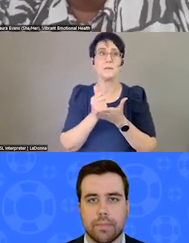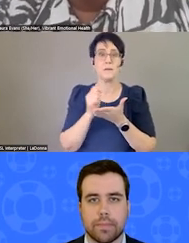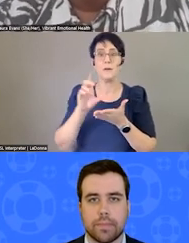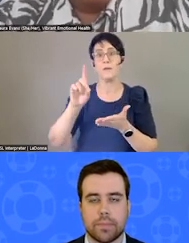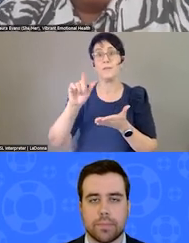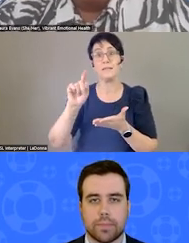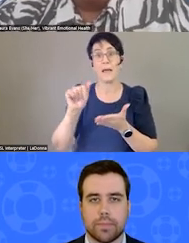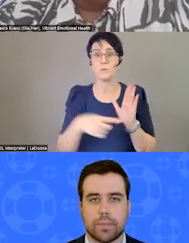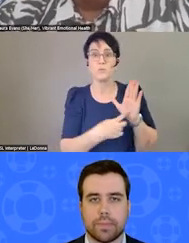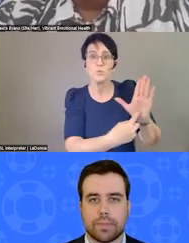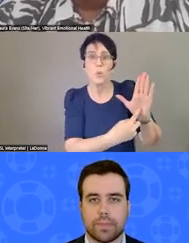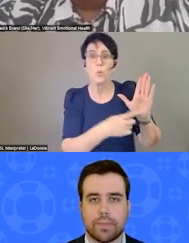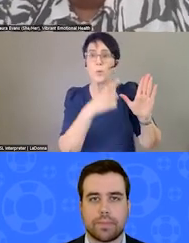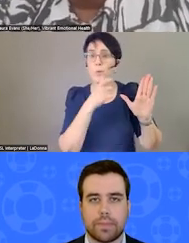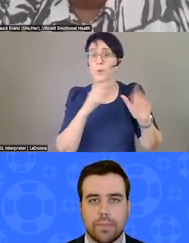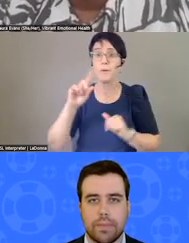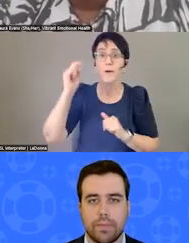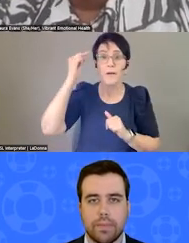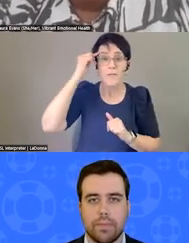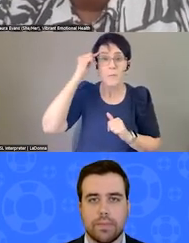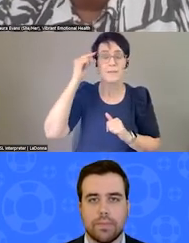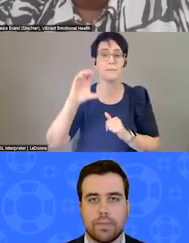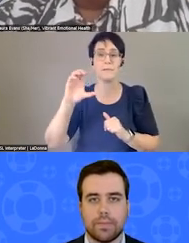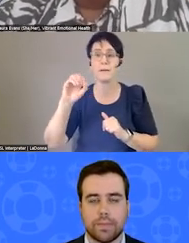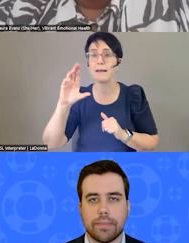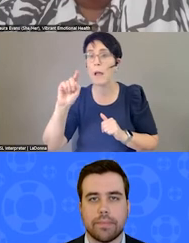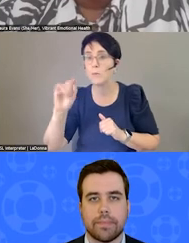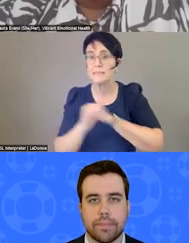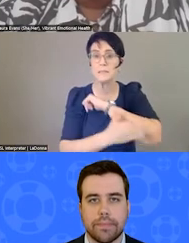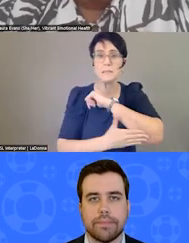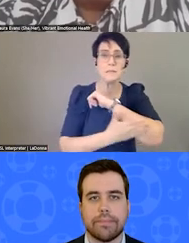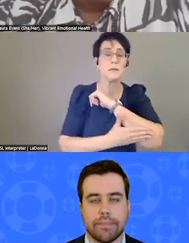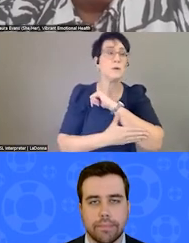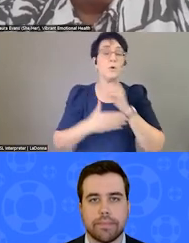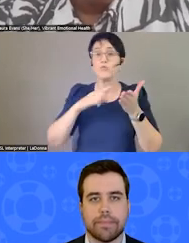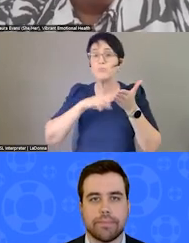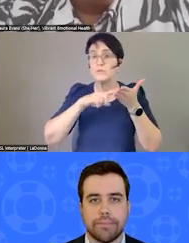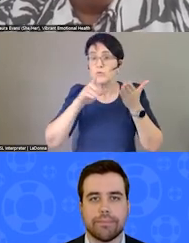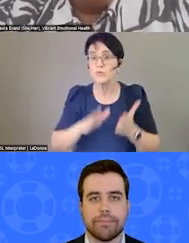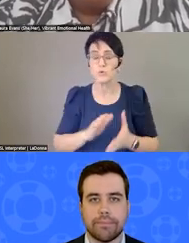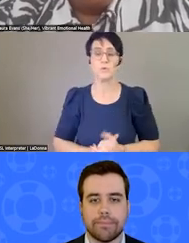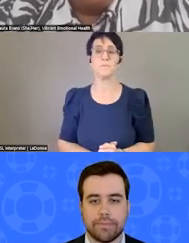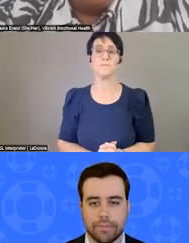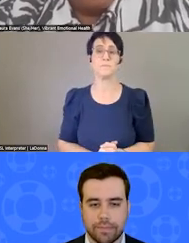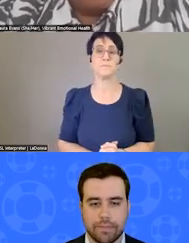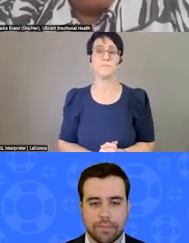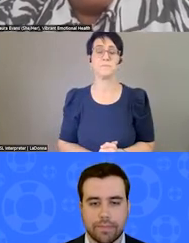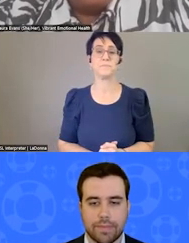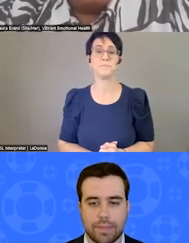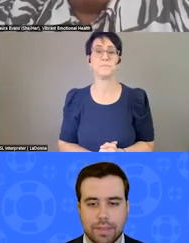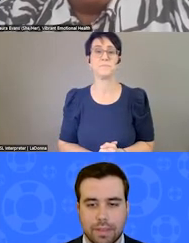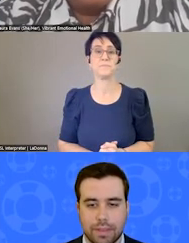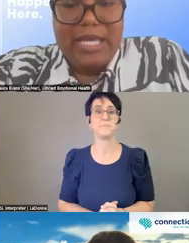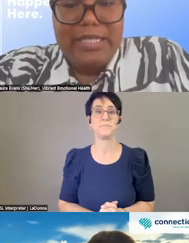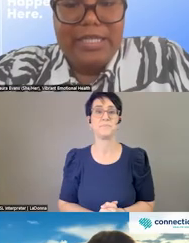researchers, and then, of course, would love to have this on another data corner. If we move forward on